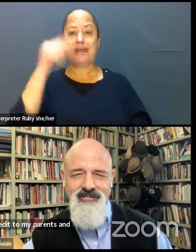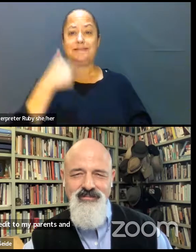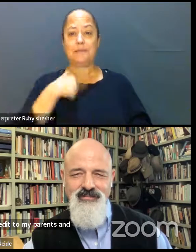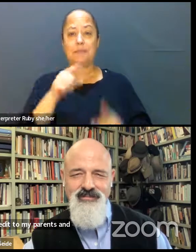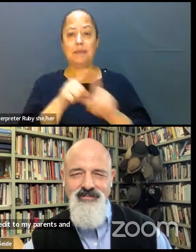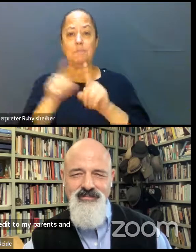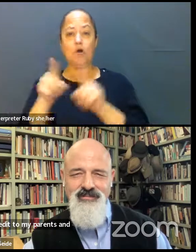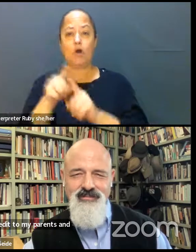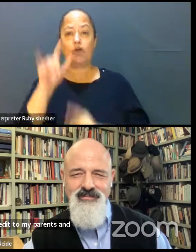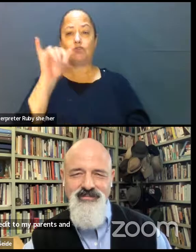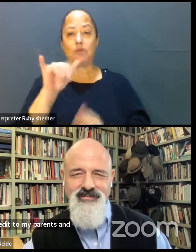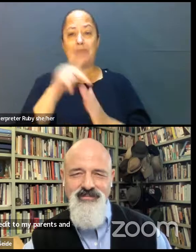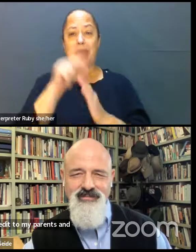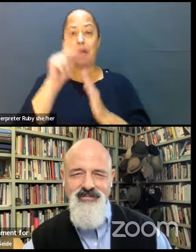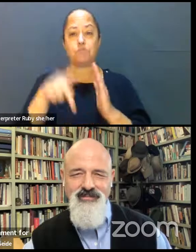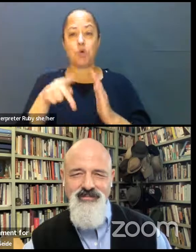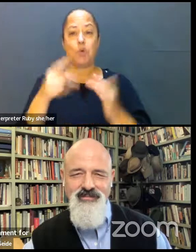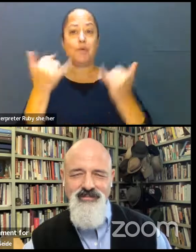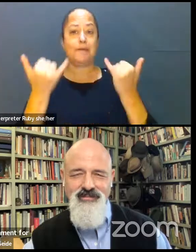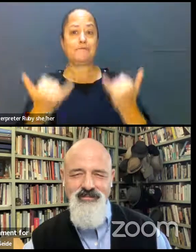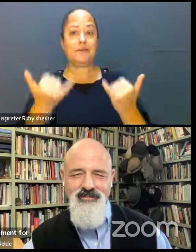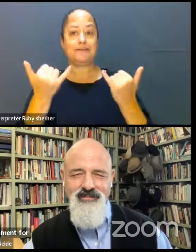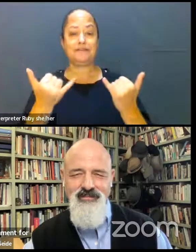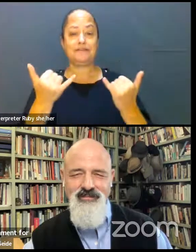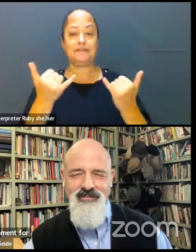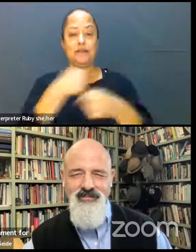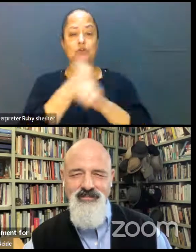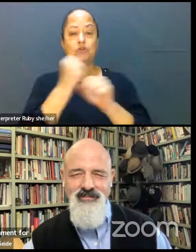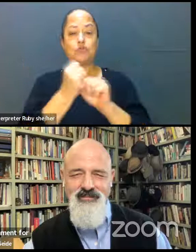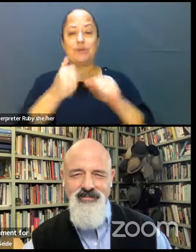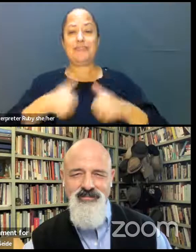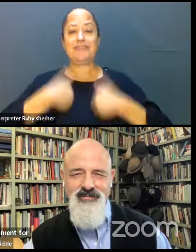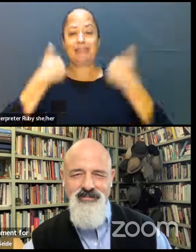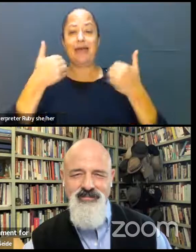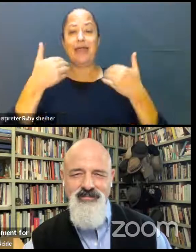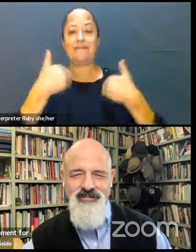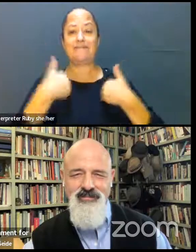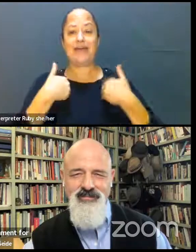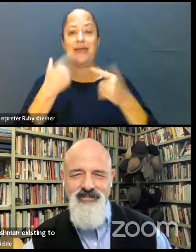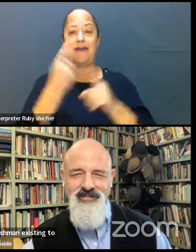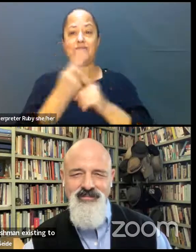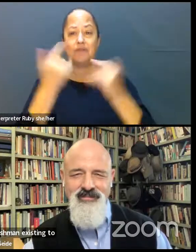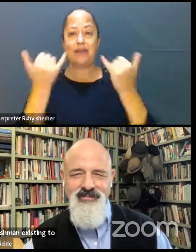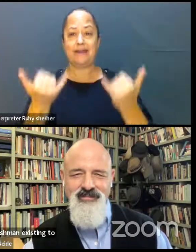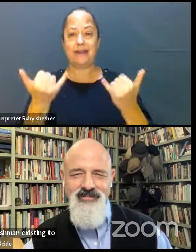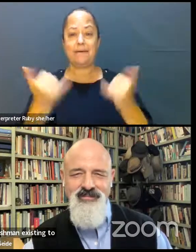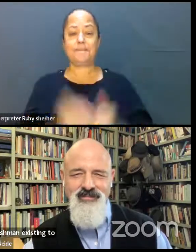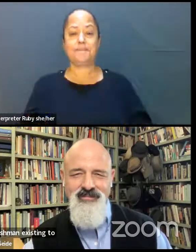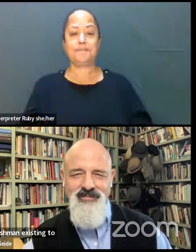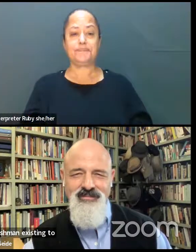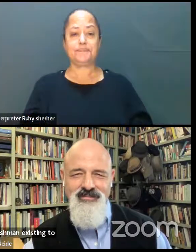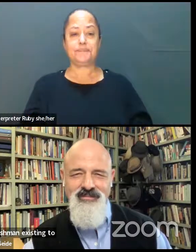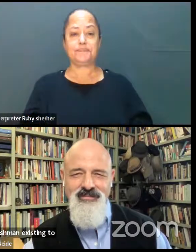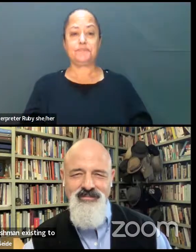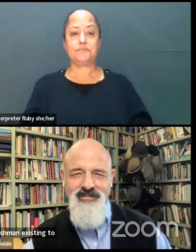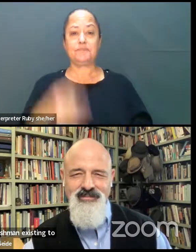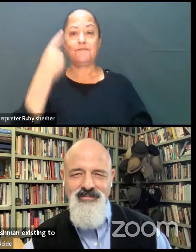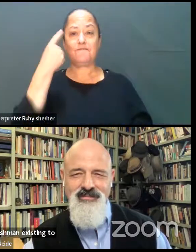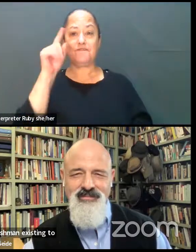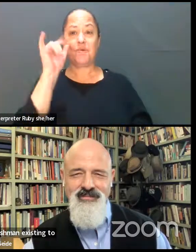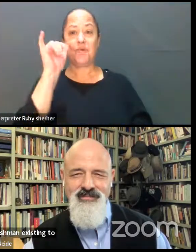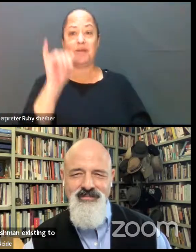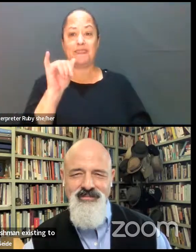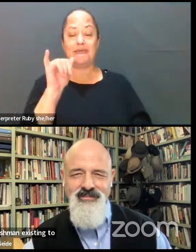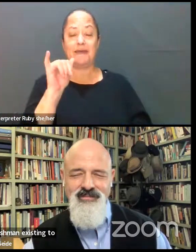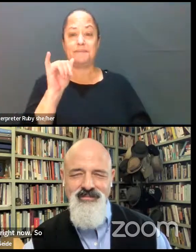to that program for existing to create the life that I have right now. And so for that, it